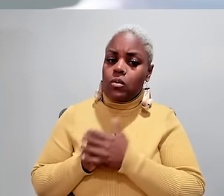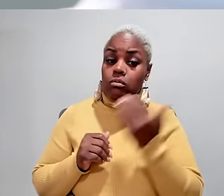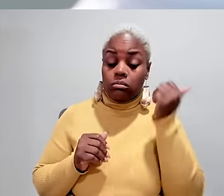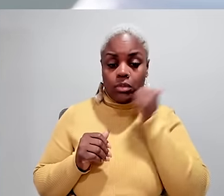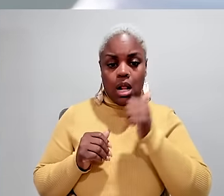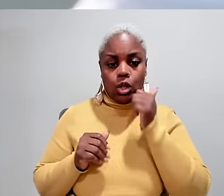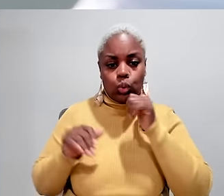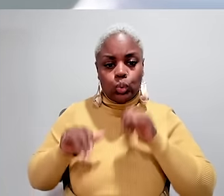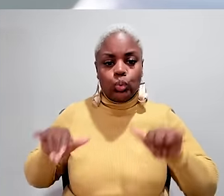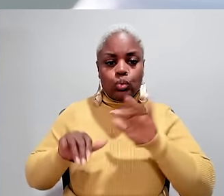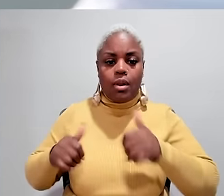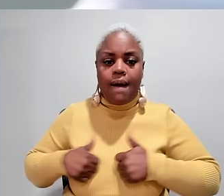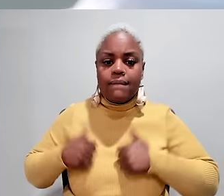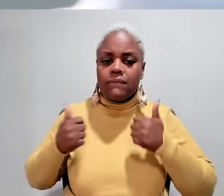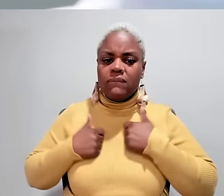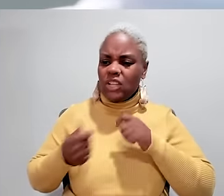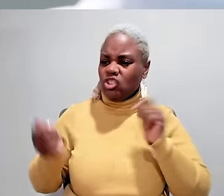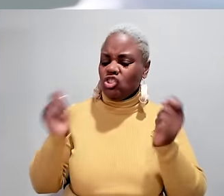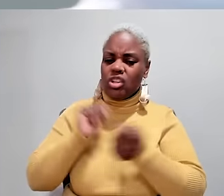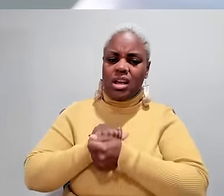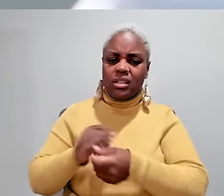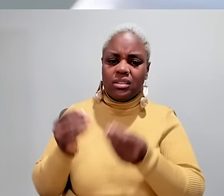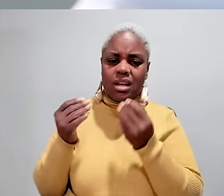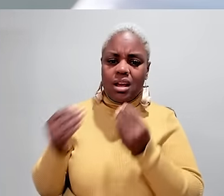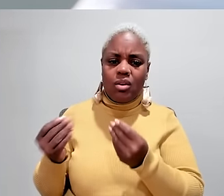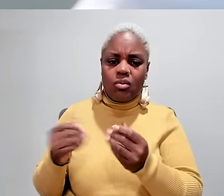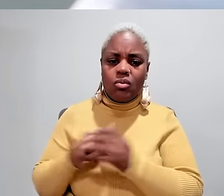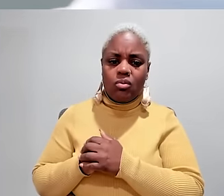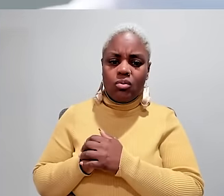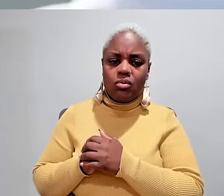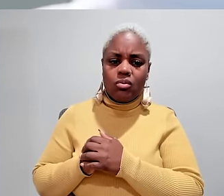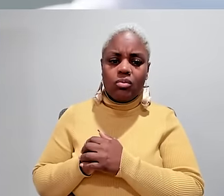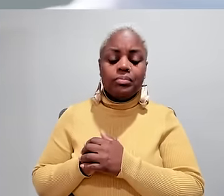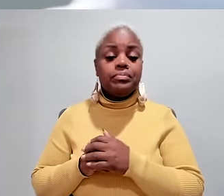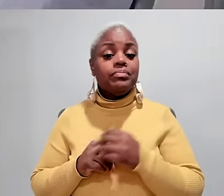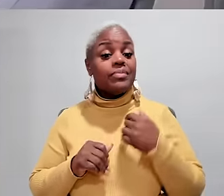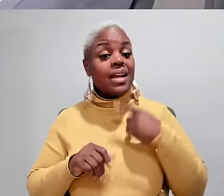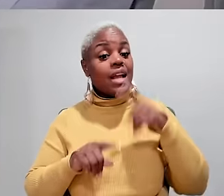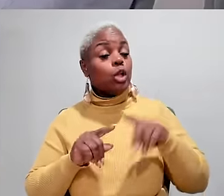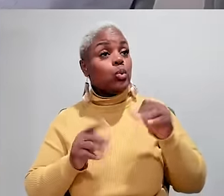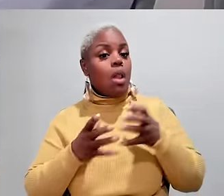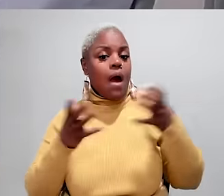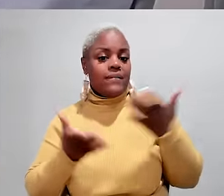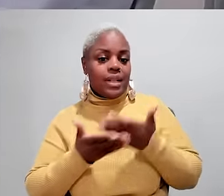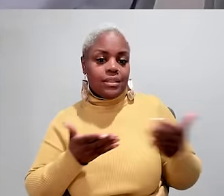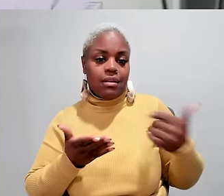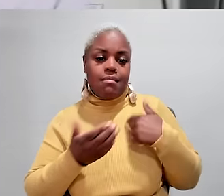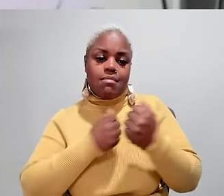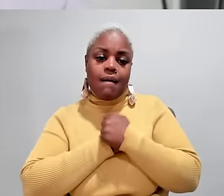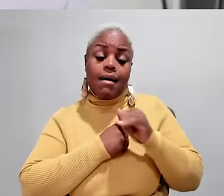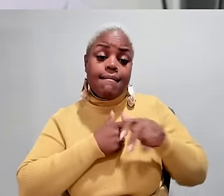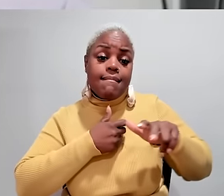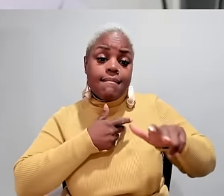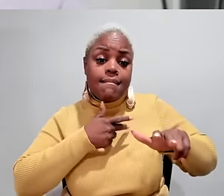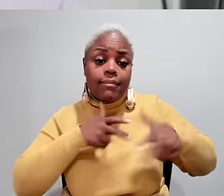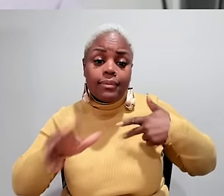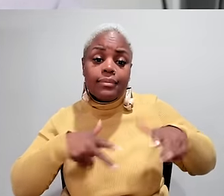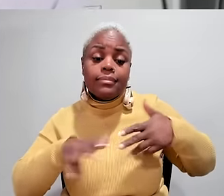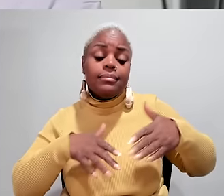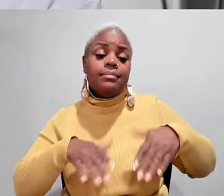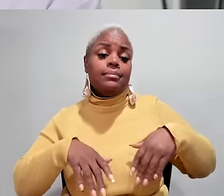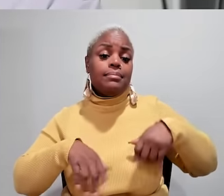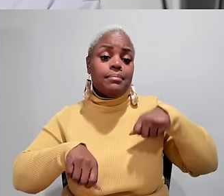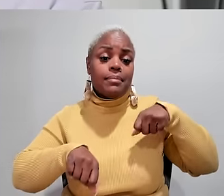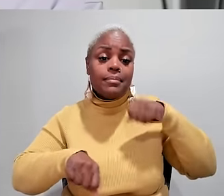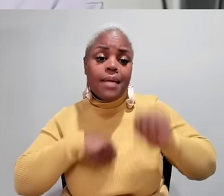changed the daily routine of your life how has that changed I can't do a lot of things